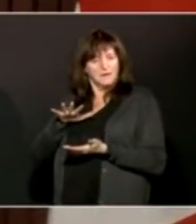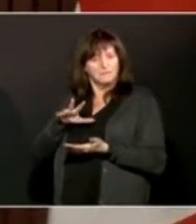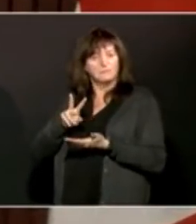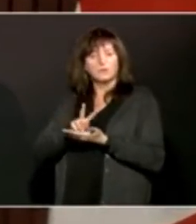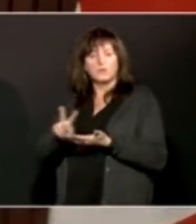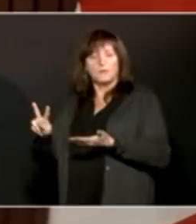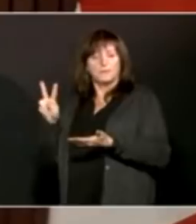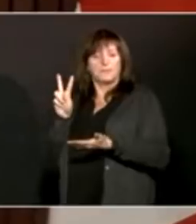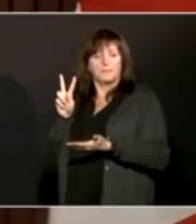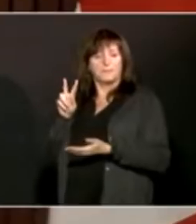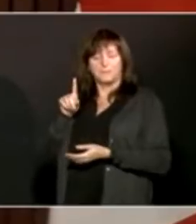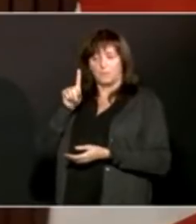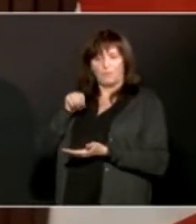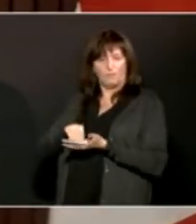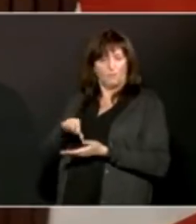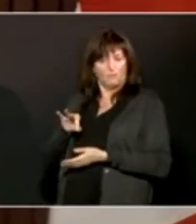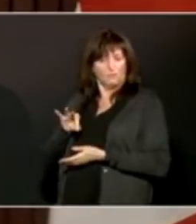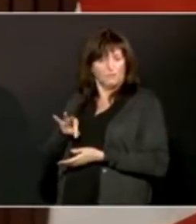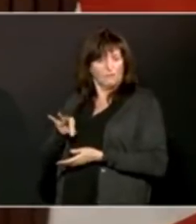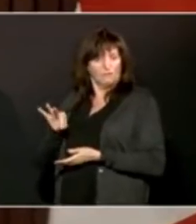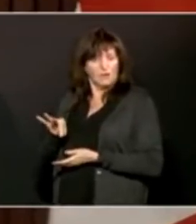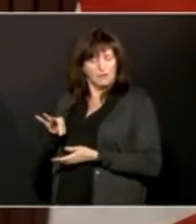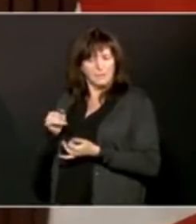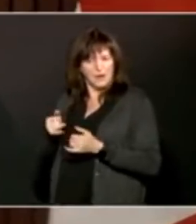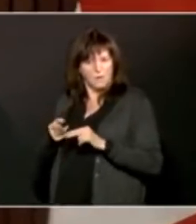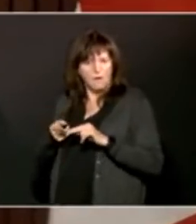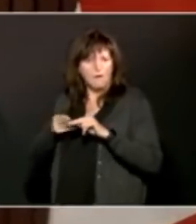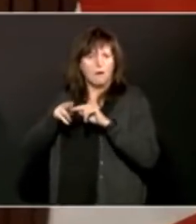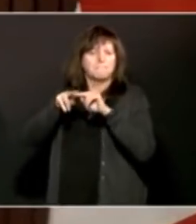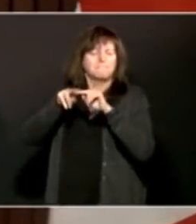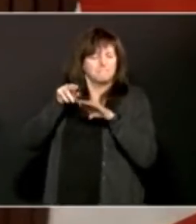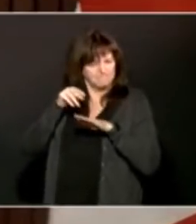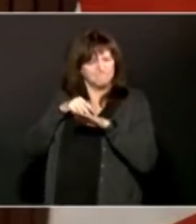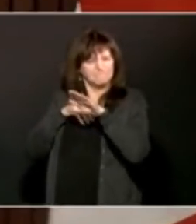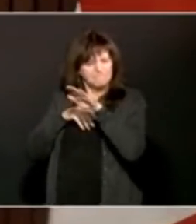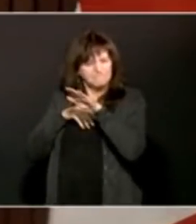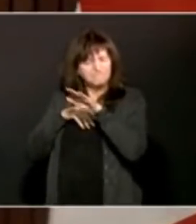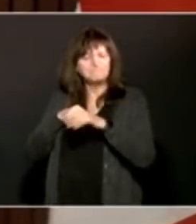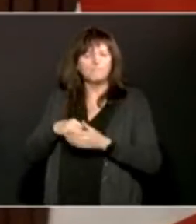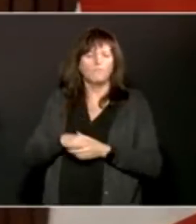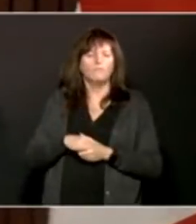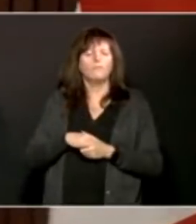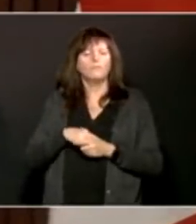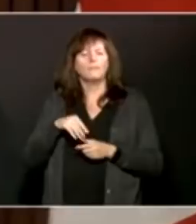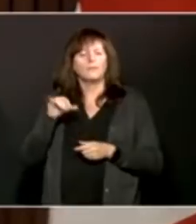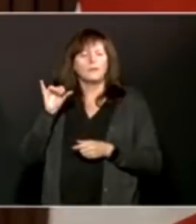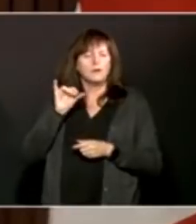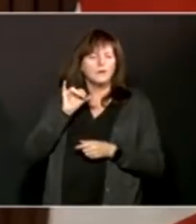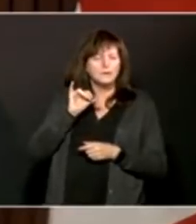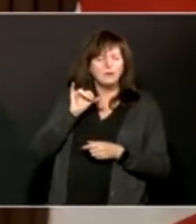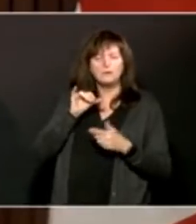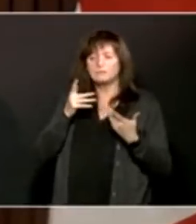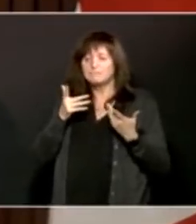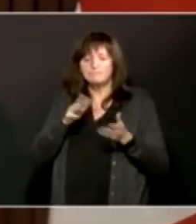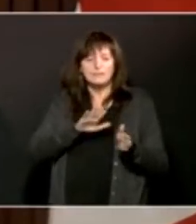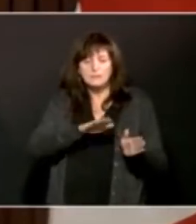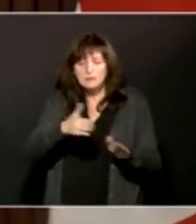cases. We're also reporting an additional 53 deaths since our last update on Thursday,